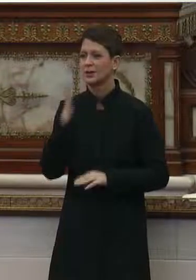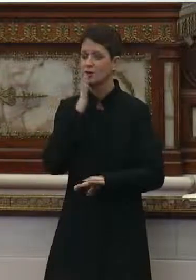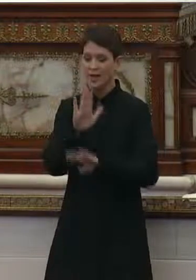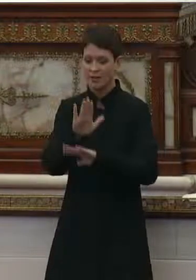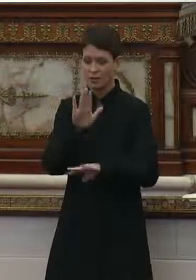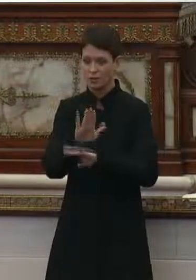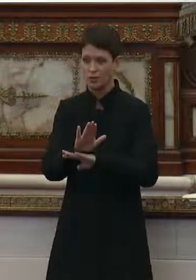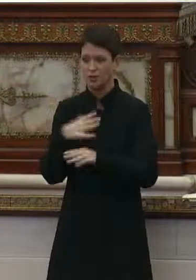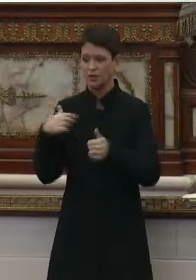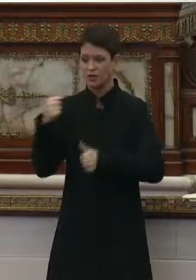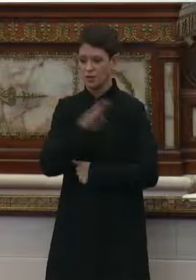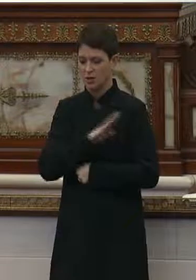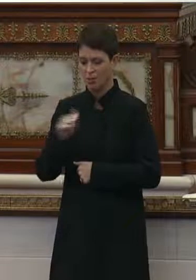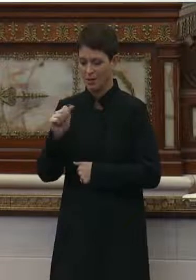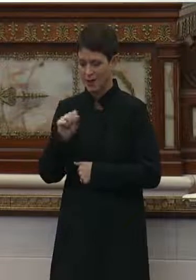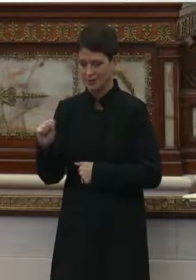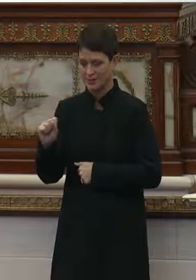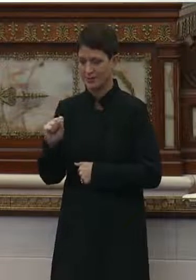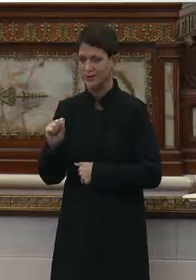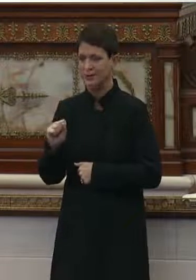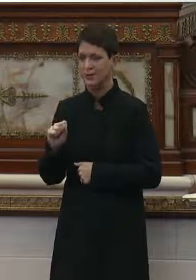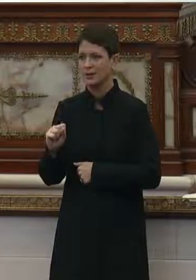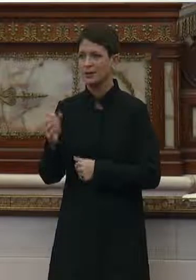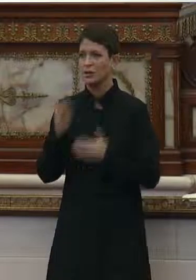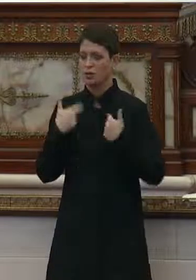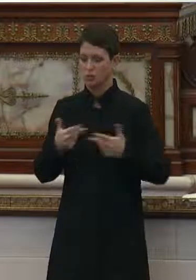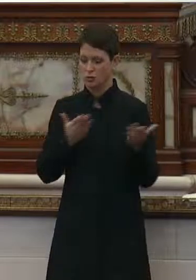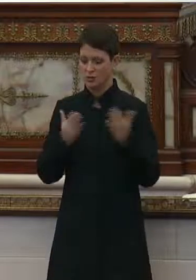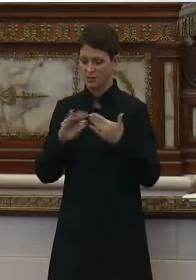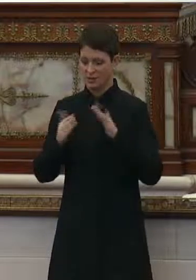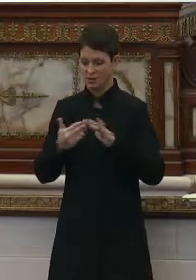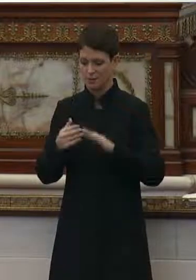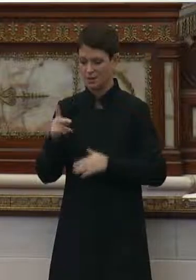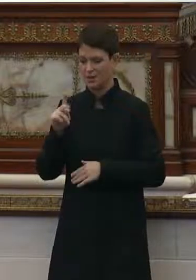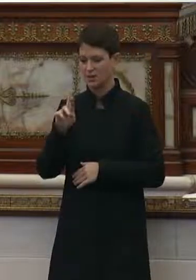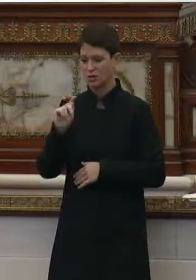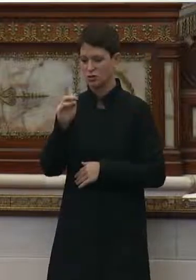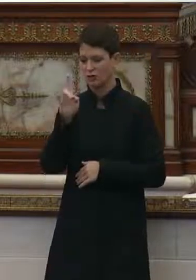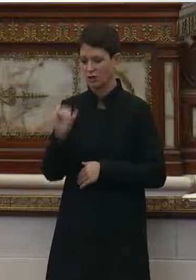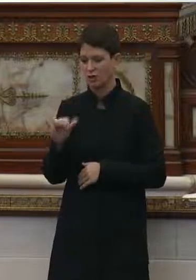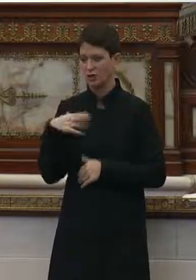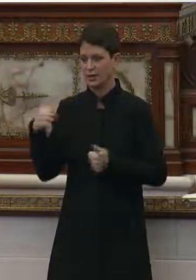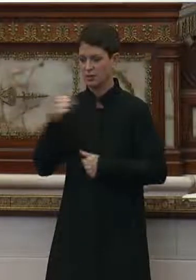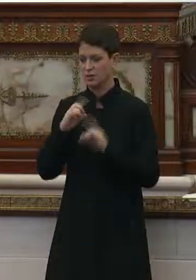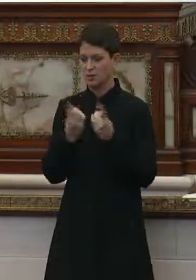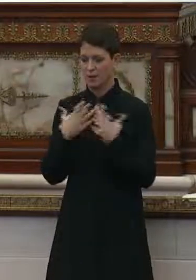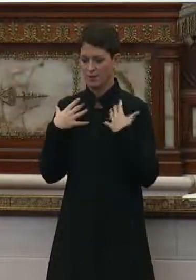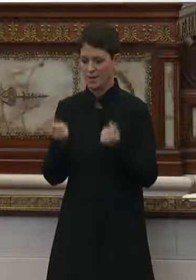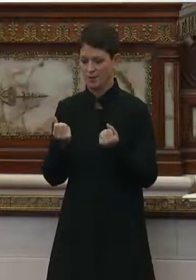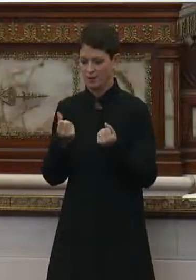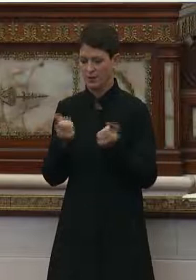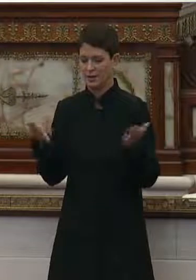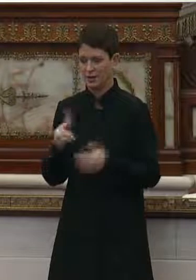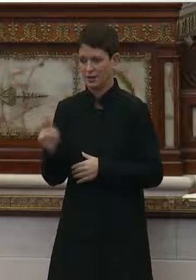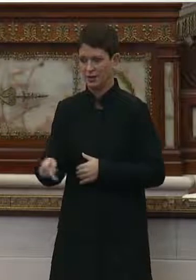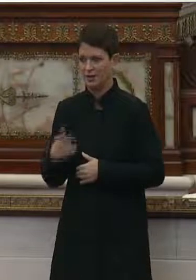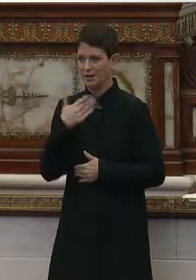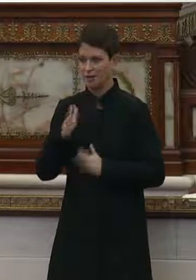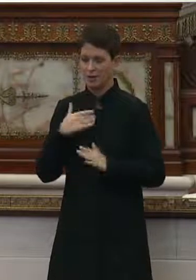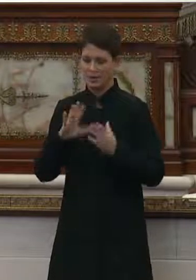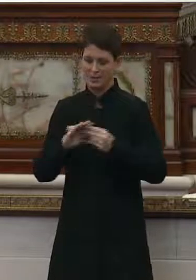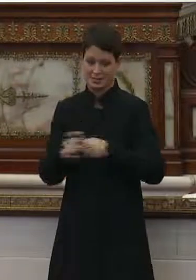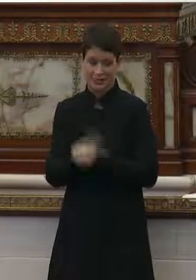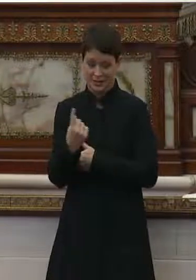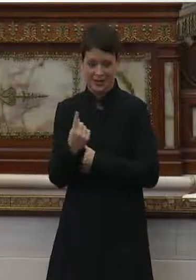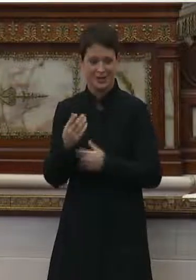Good afternoon, Chair Member Bass and members of the Public Health and Human Services Committee. I'm Dr. Thomas Farley, the Commissioner of the Department of Public Health. Thank you for allowing me to